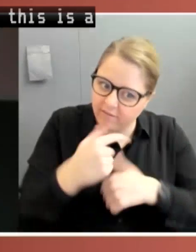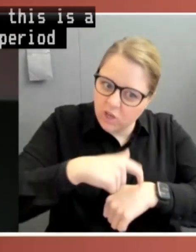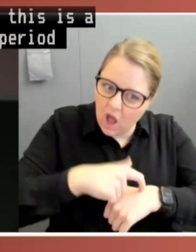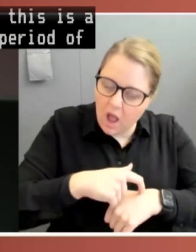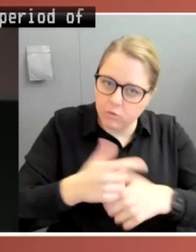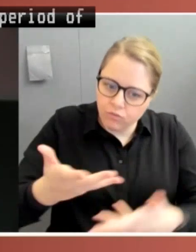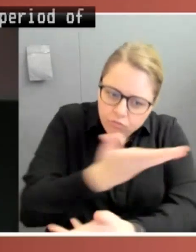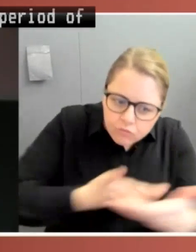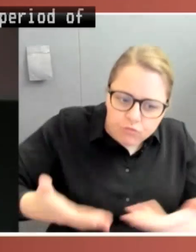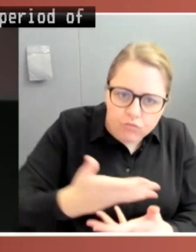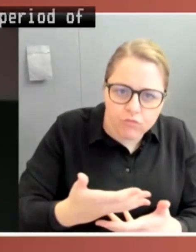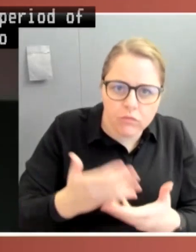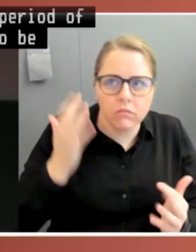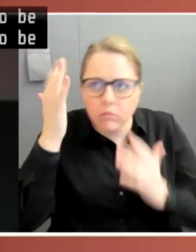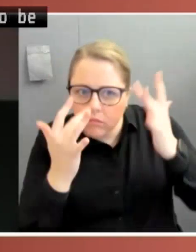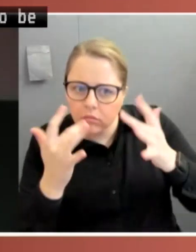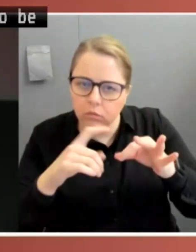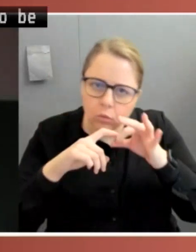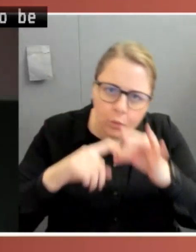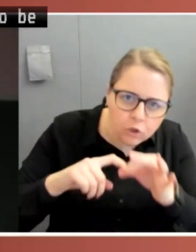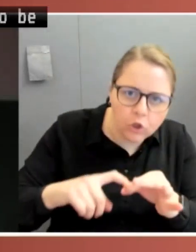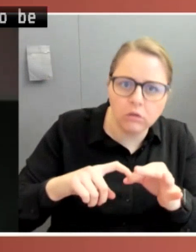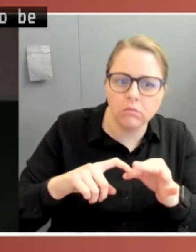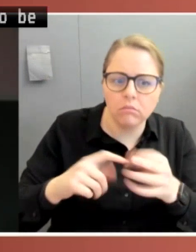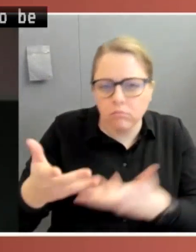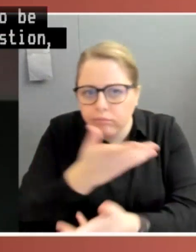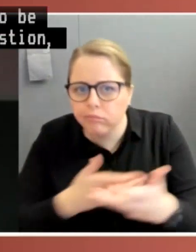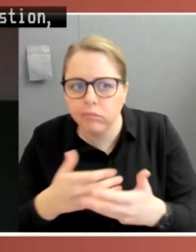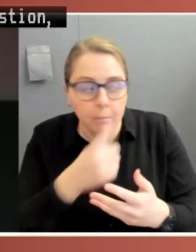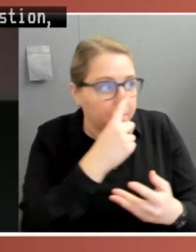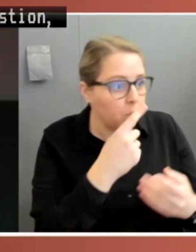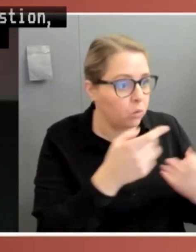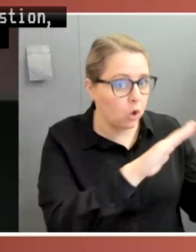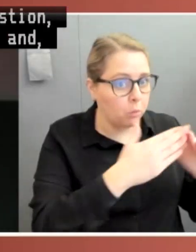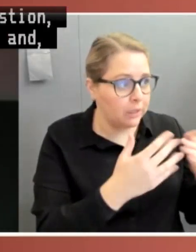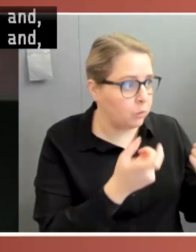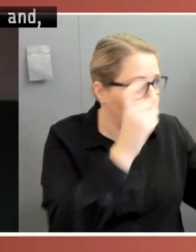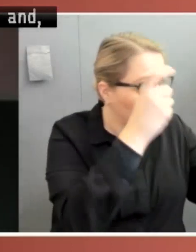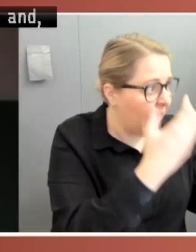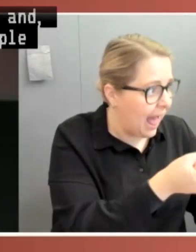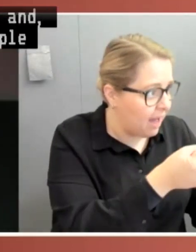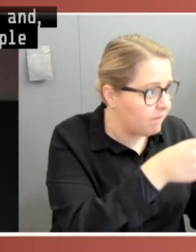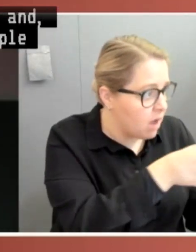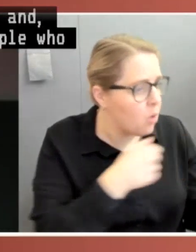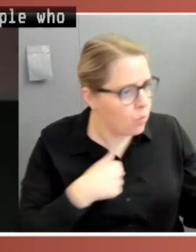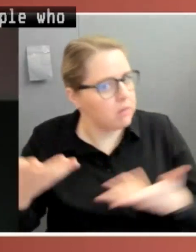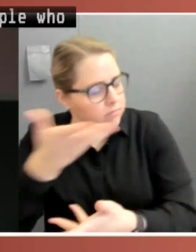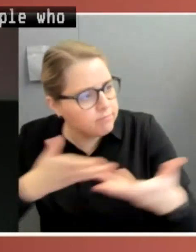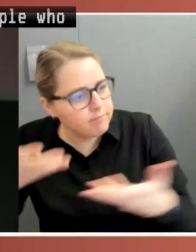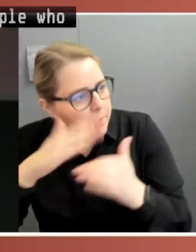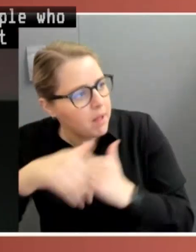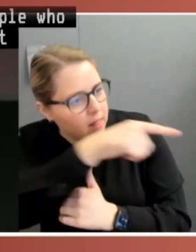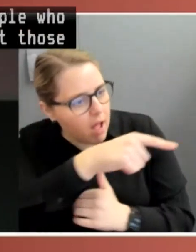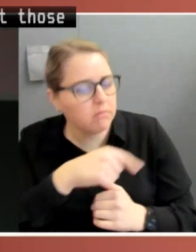reflect community concerns, and particularly for those people who have concerns to show that those concerns are dealt with, listened to, and